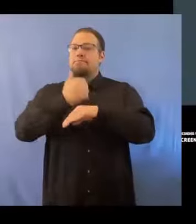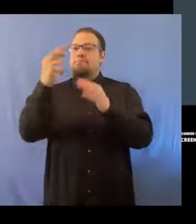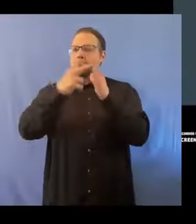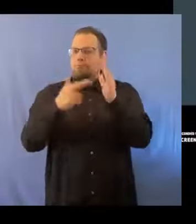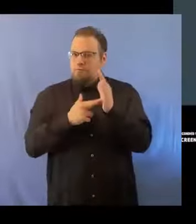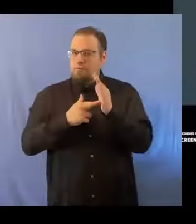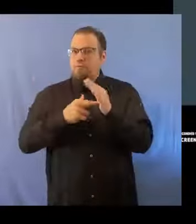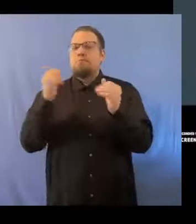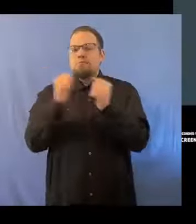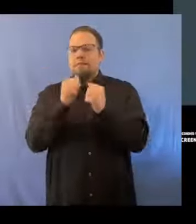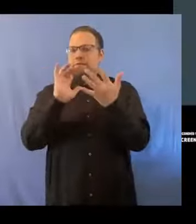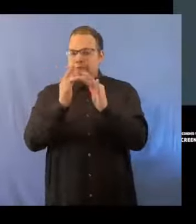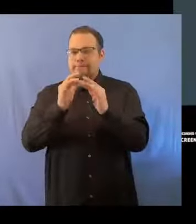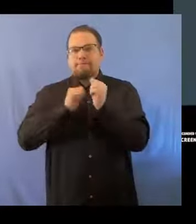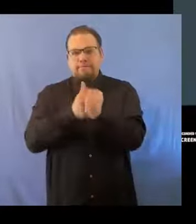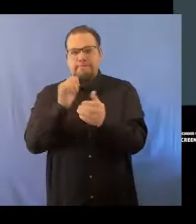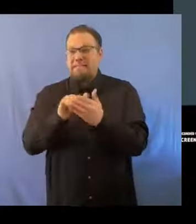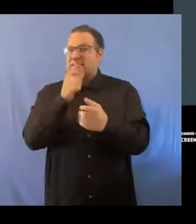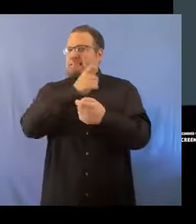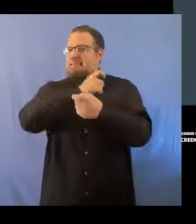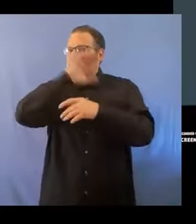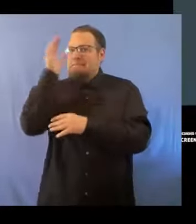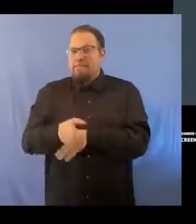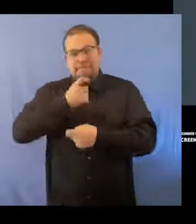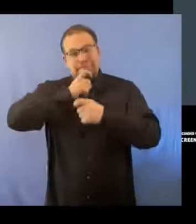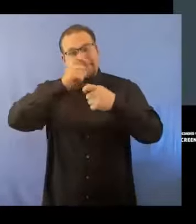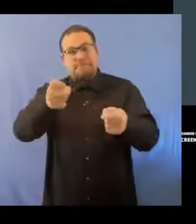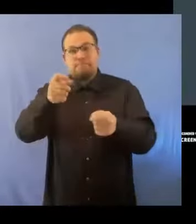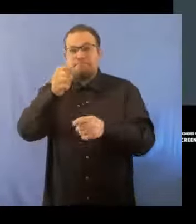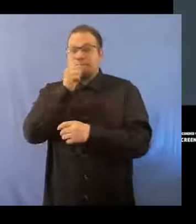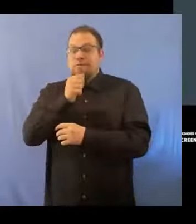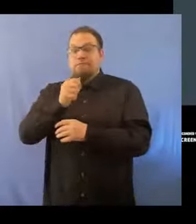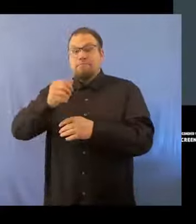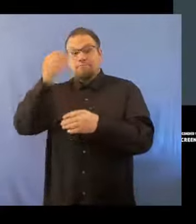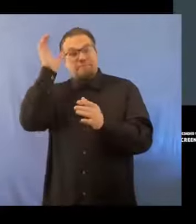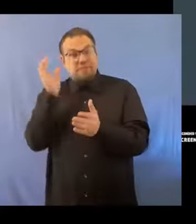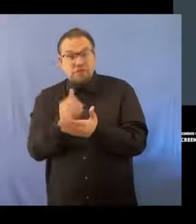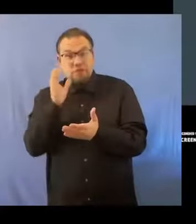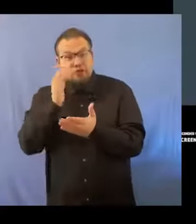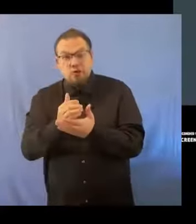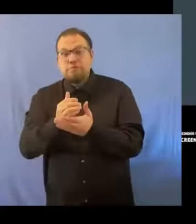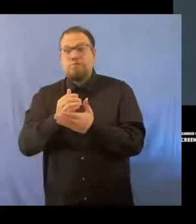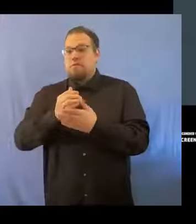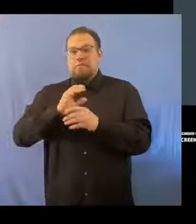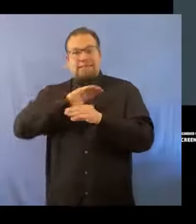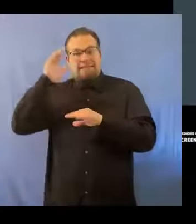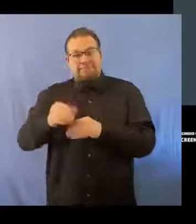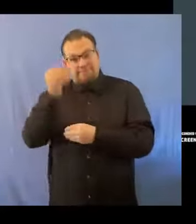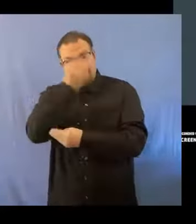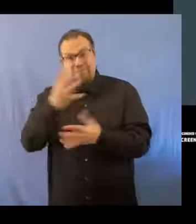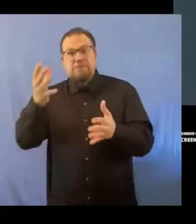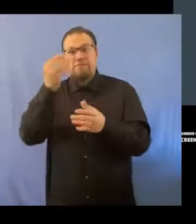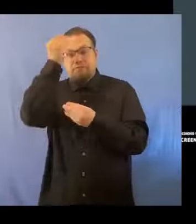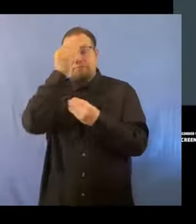follow them. Never post or trade personal pictures. Never reveal personal information such as your child's full name, address,